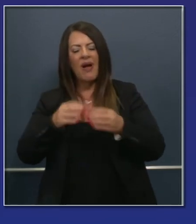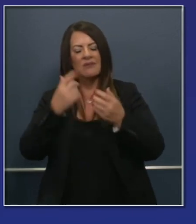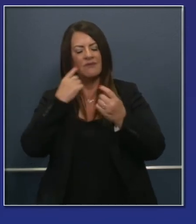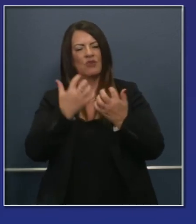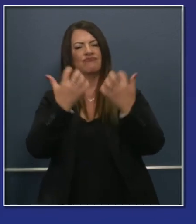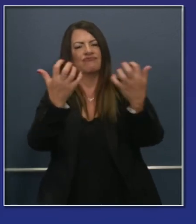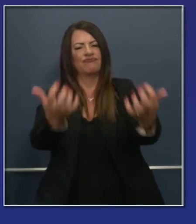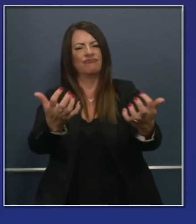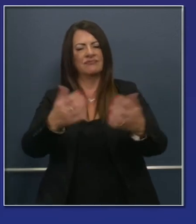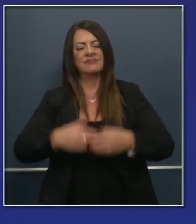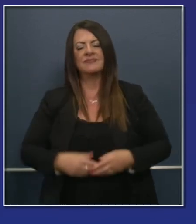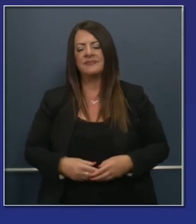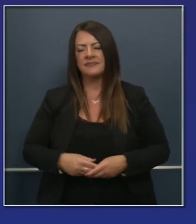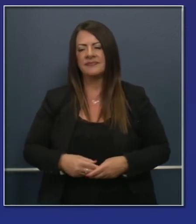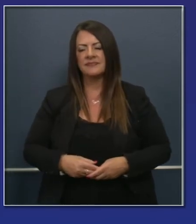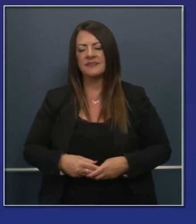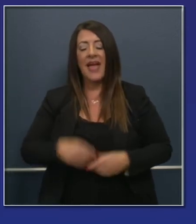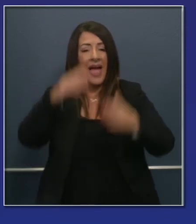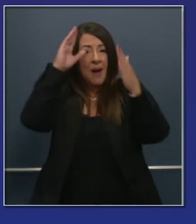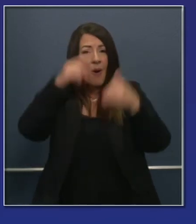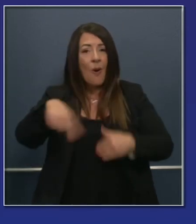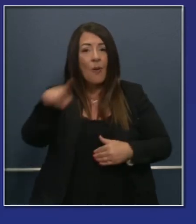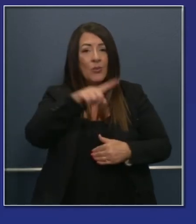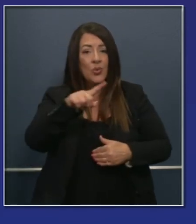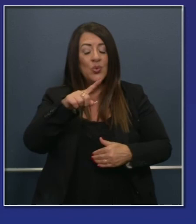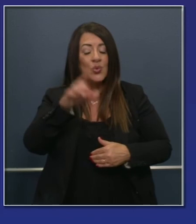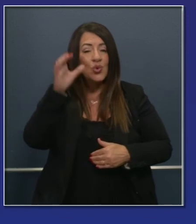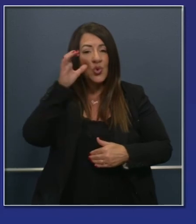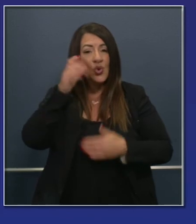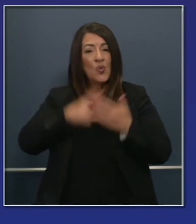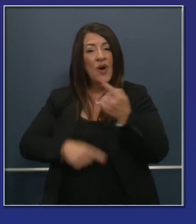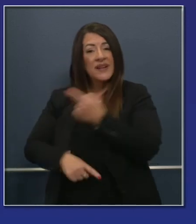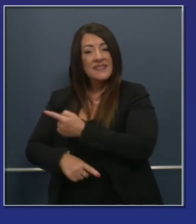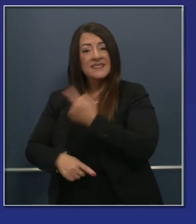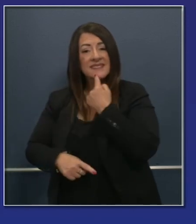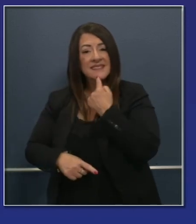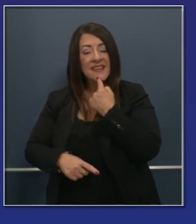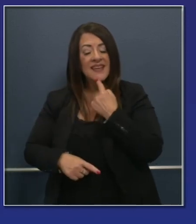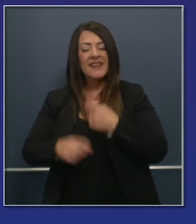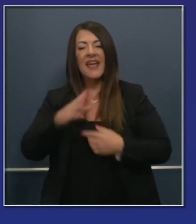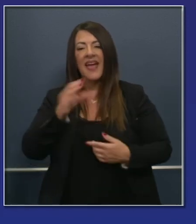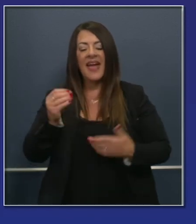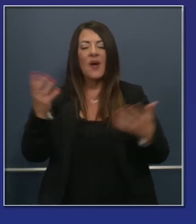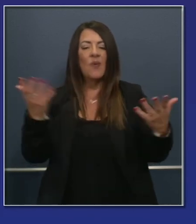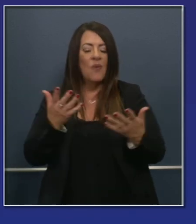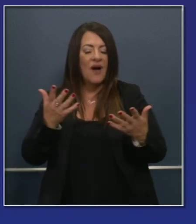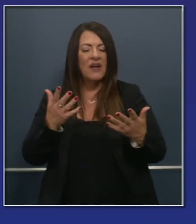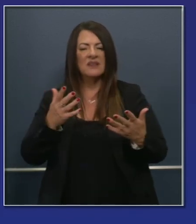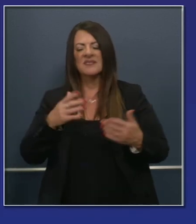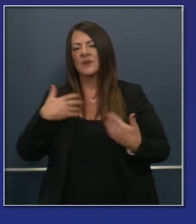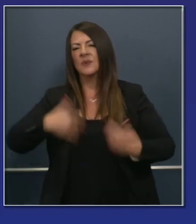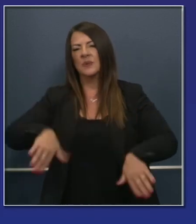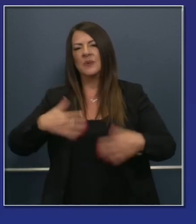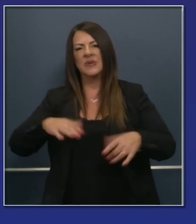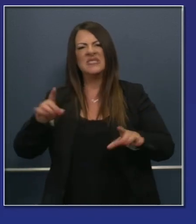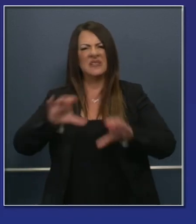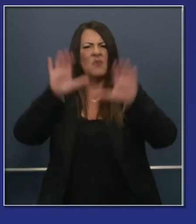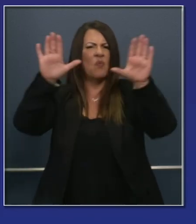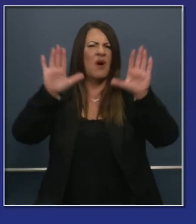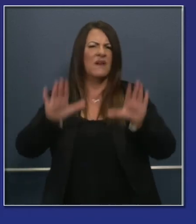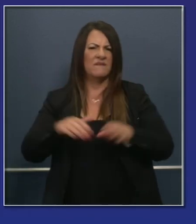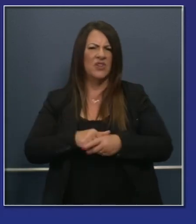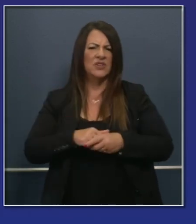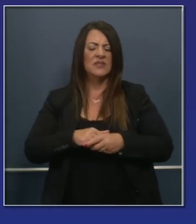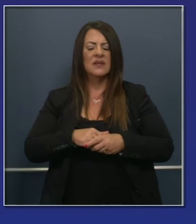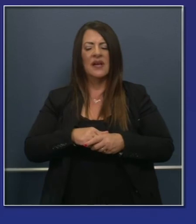what I hope everybody just heard, besides all the specifics and the good work the superintendent has been advancing, is a spirit